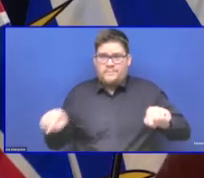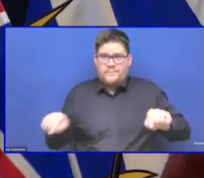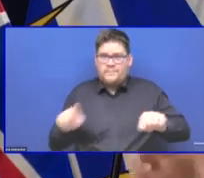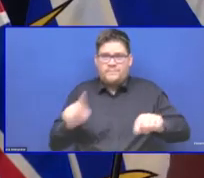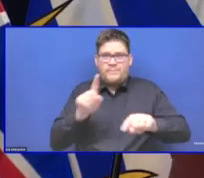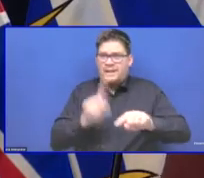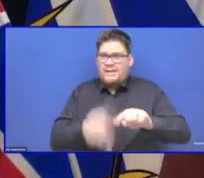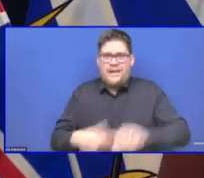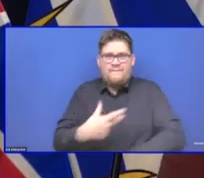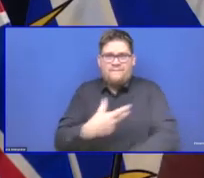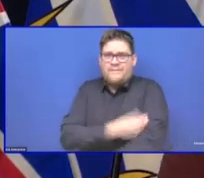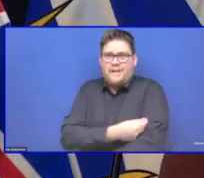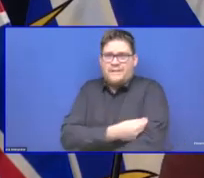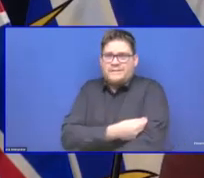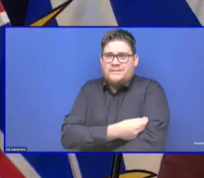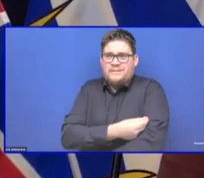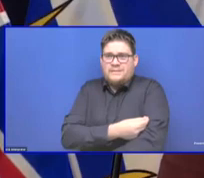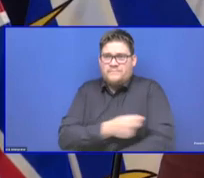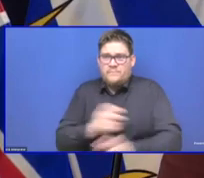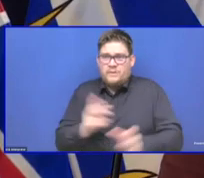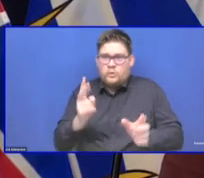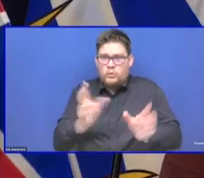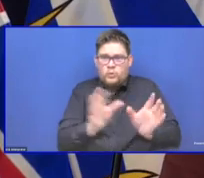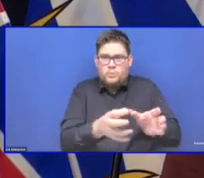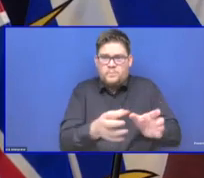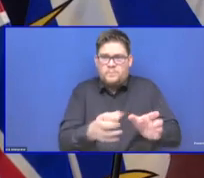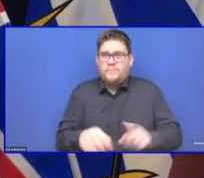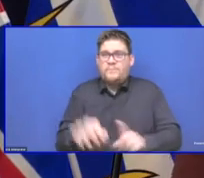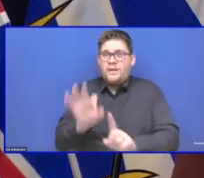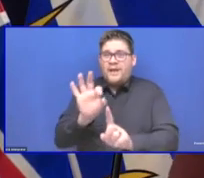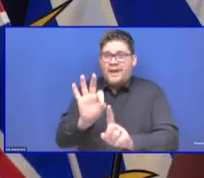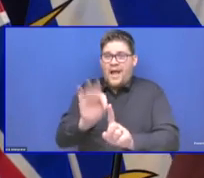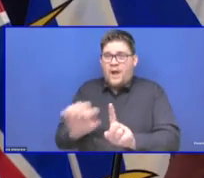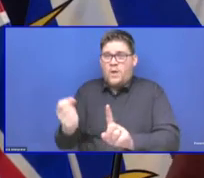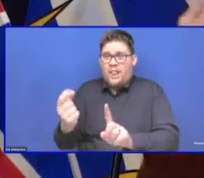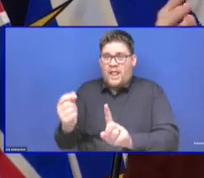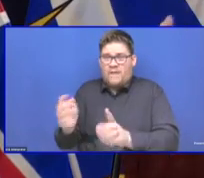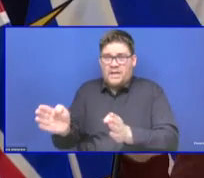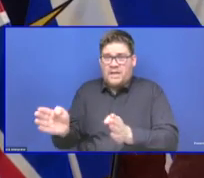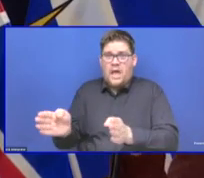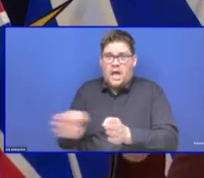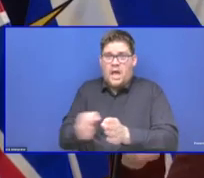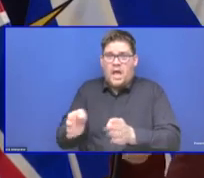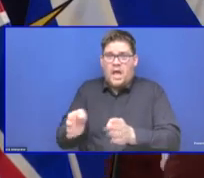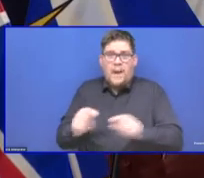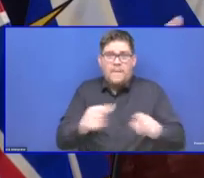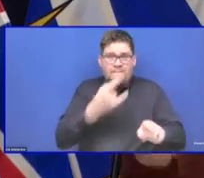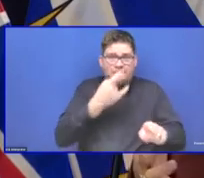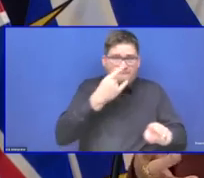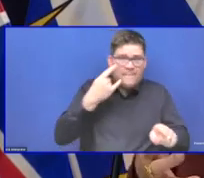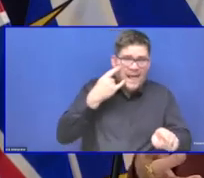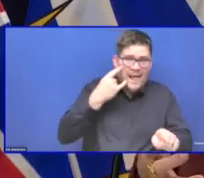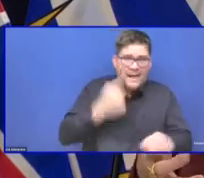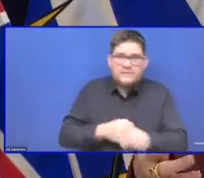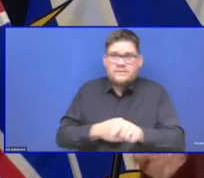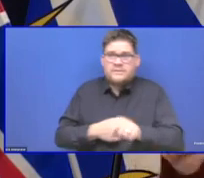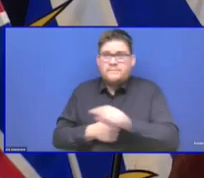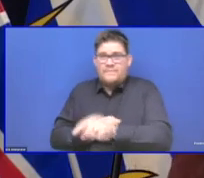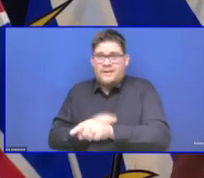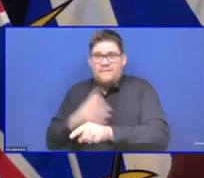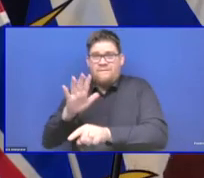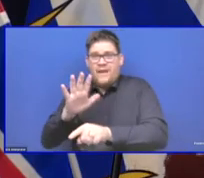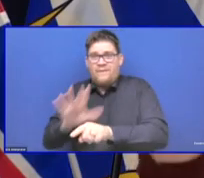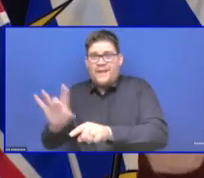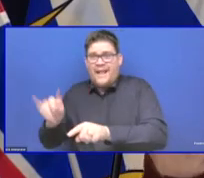they pretty much followed the same trajectory. So I think it is one of the measures that is important when people are in a school setting.